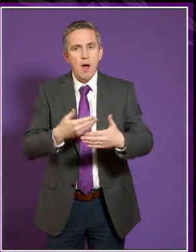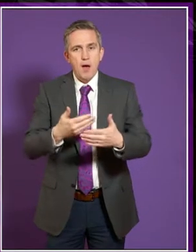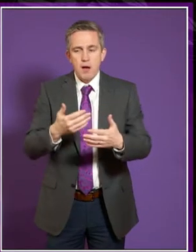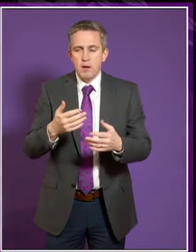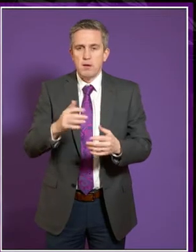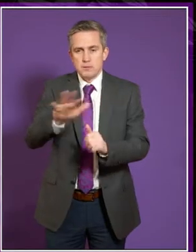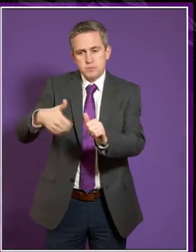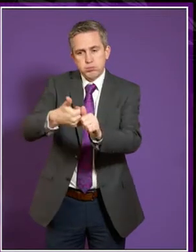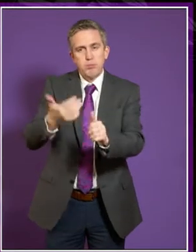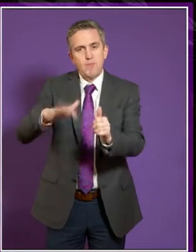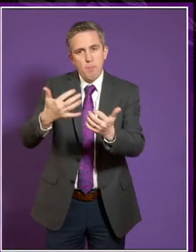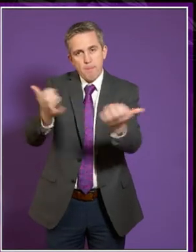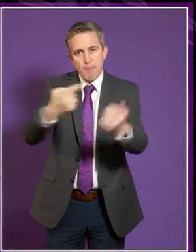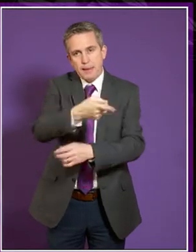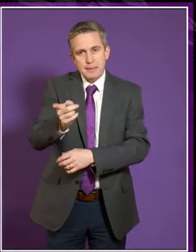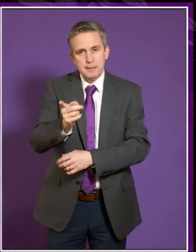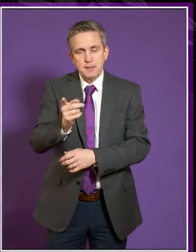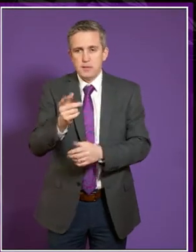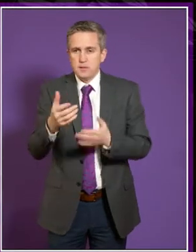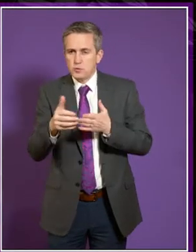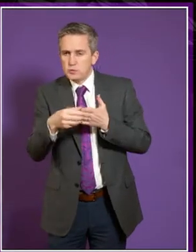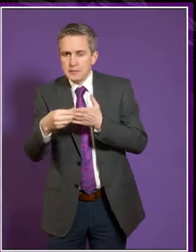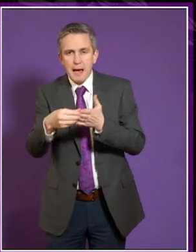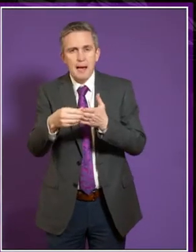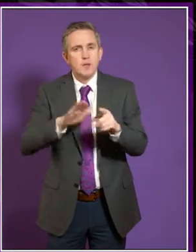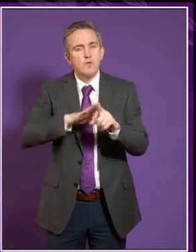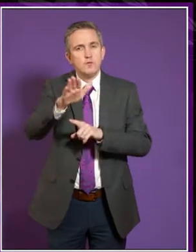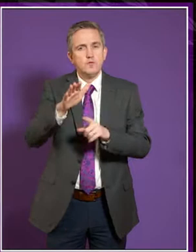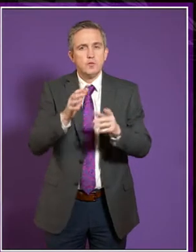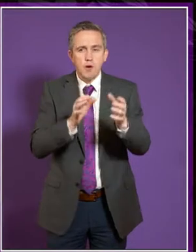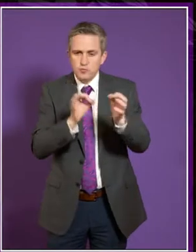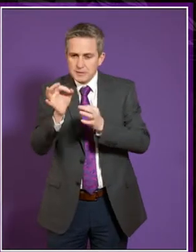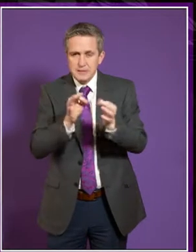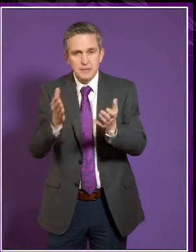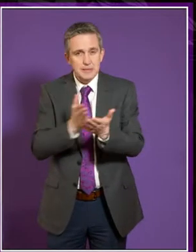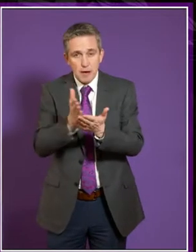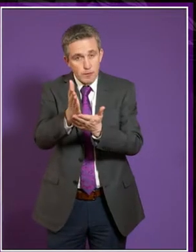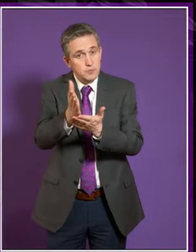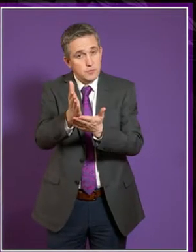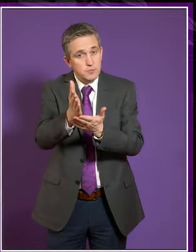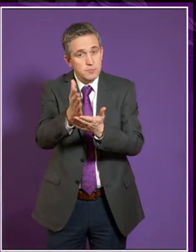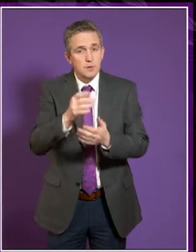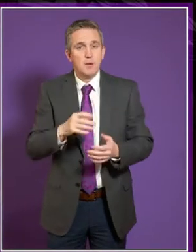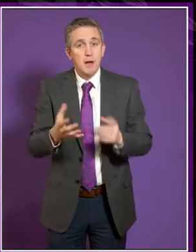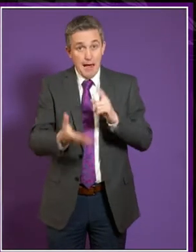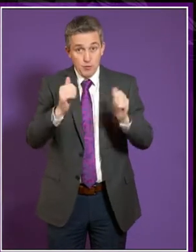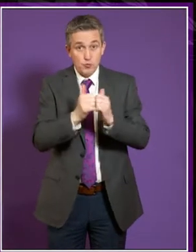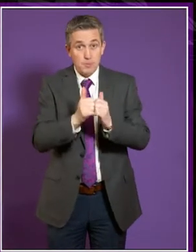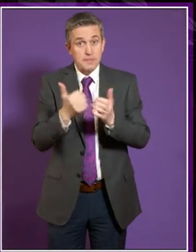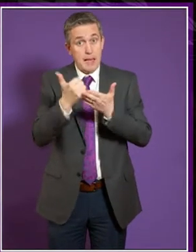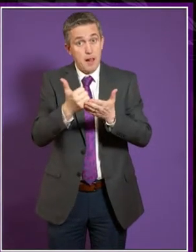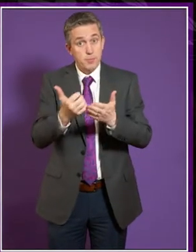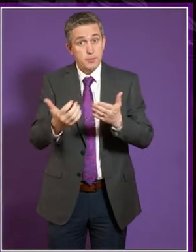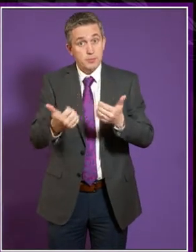broadly, about the overall strategic direction the institution's going to take and its priorities. They work really well in that respect.